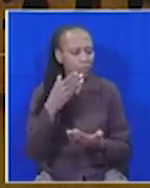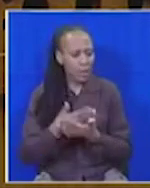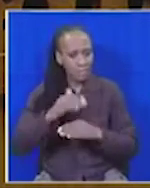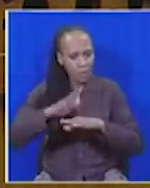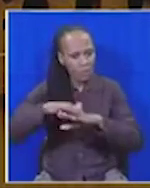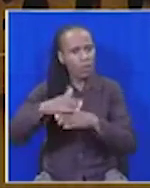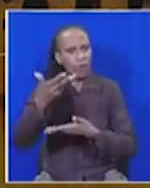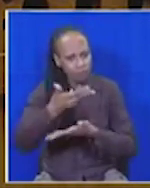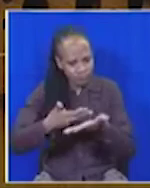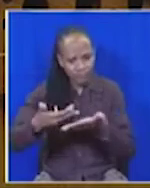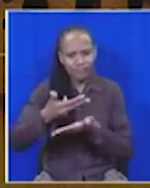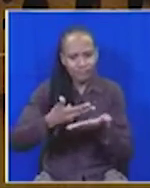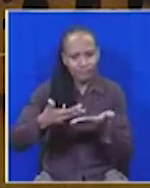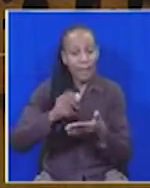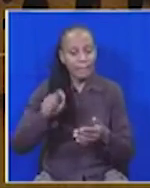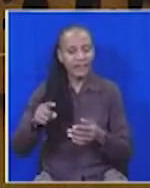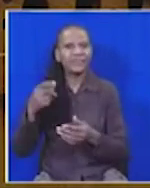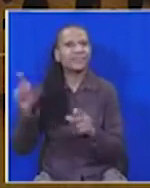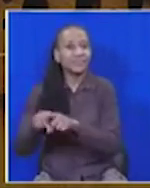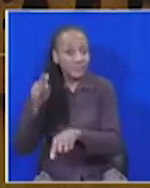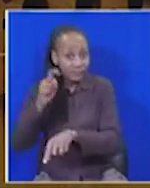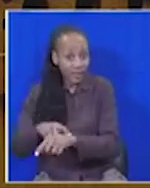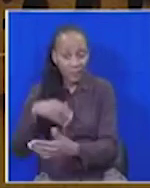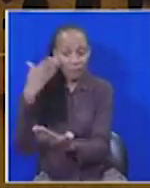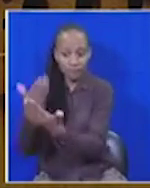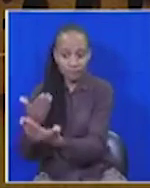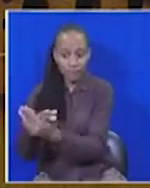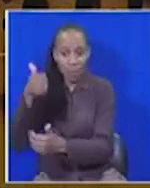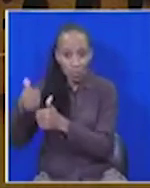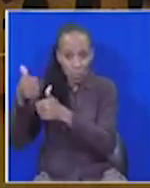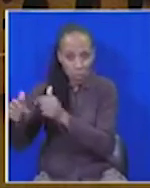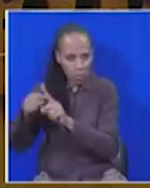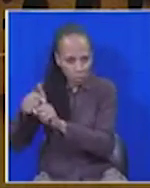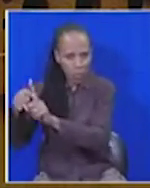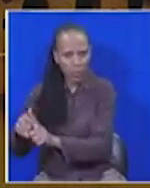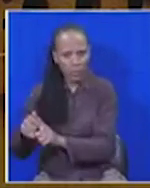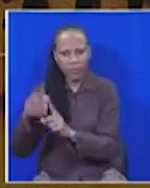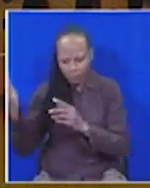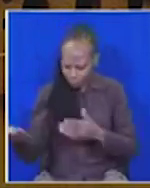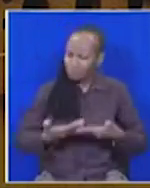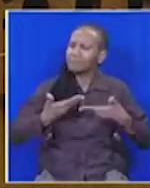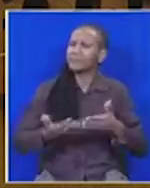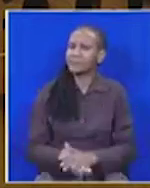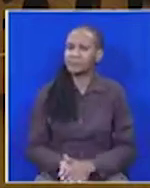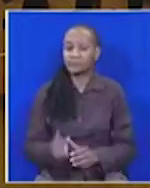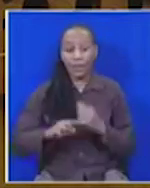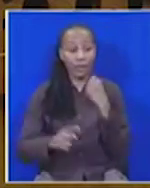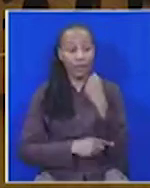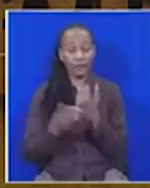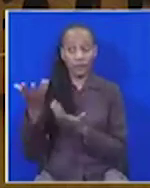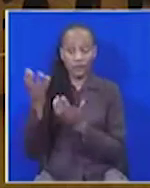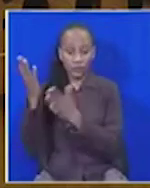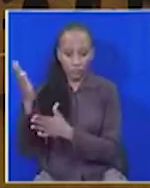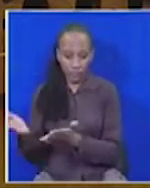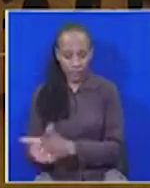But let's not dismiss good suggestions. Now, the last thing I want to say, Honourable Speaker, is, you see, when you get this card